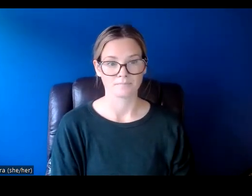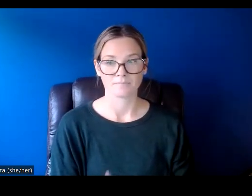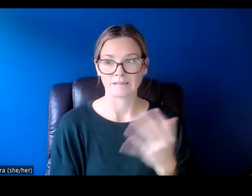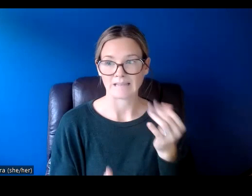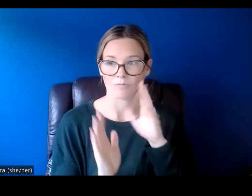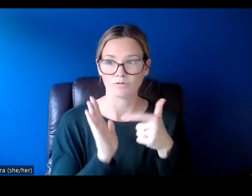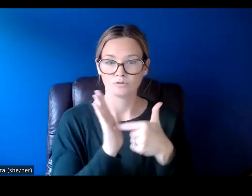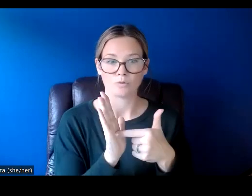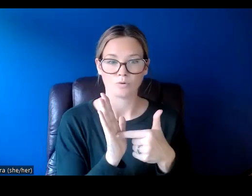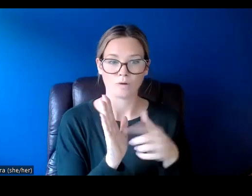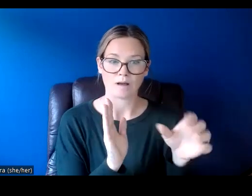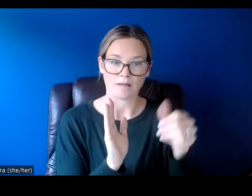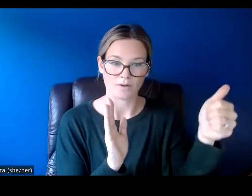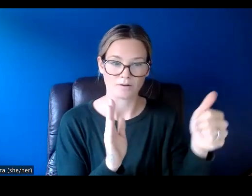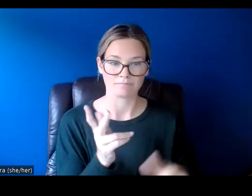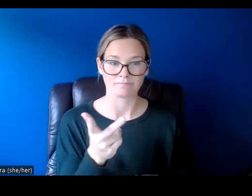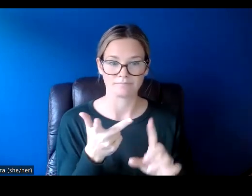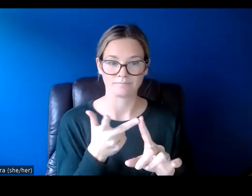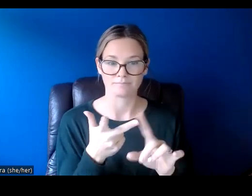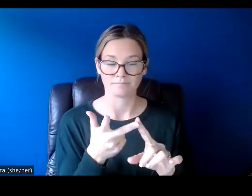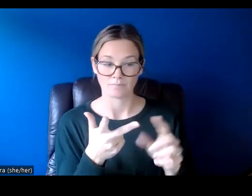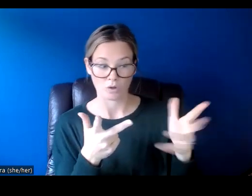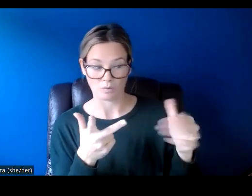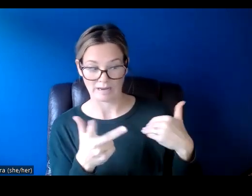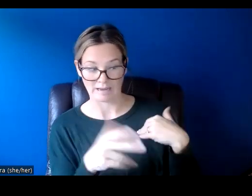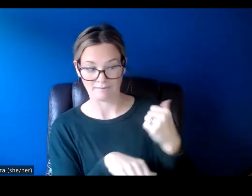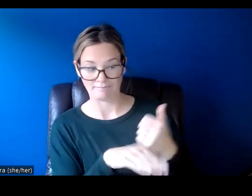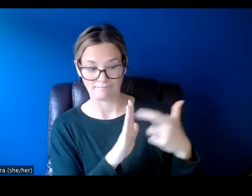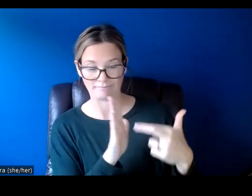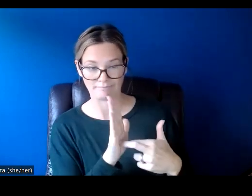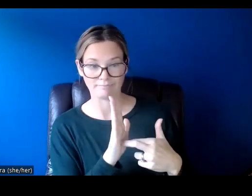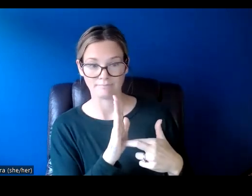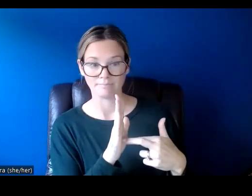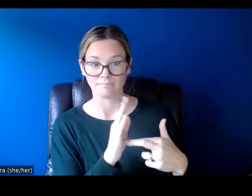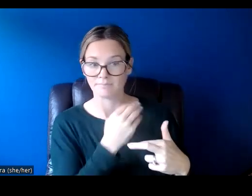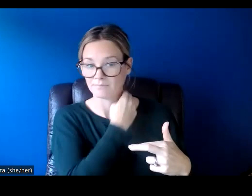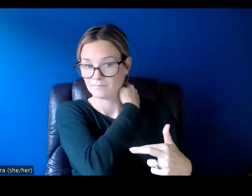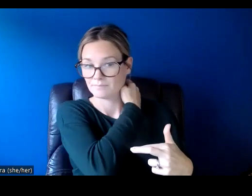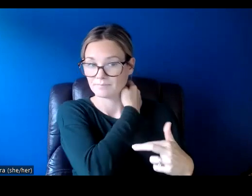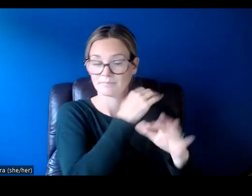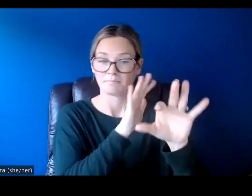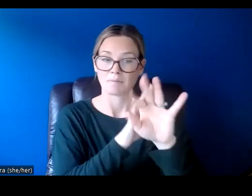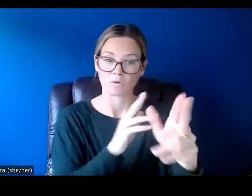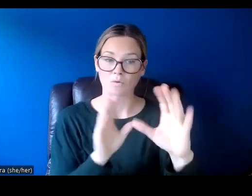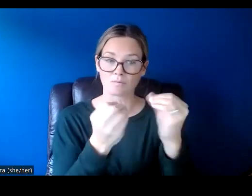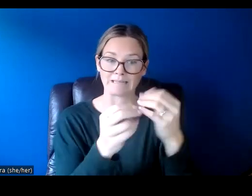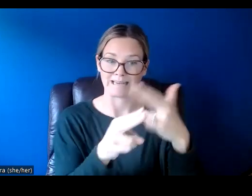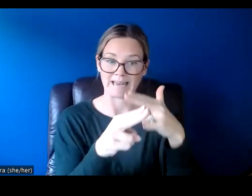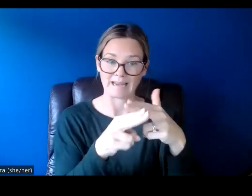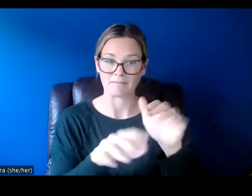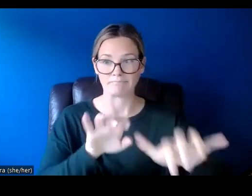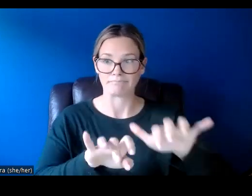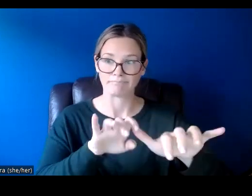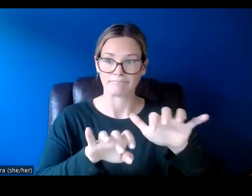contact of an existing registered arts organization. So here you can just start